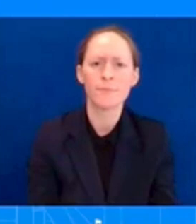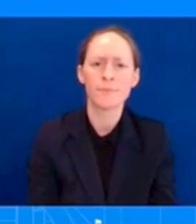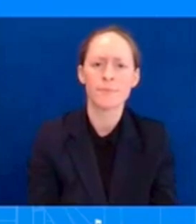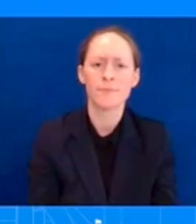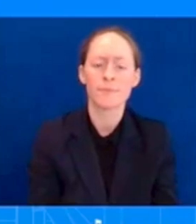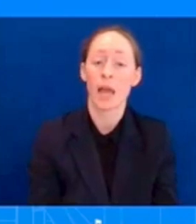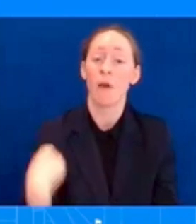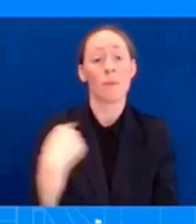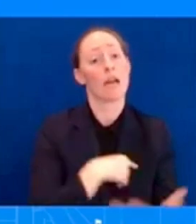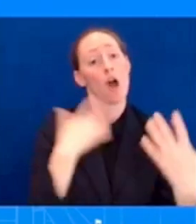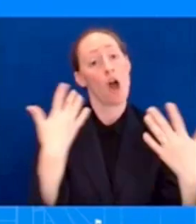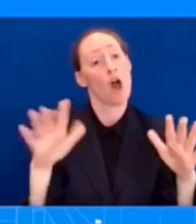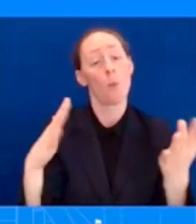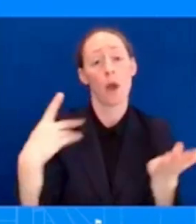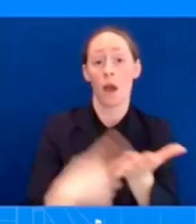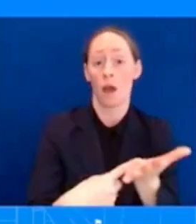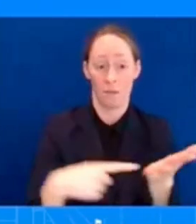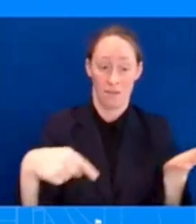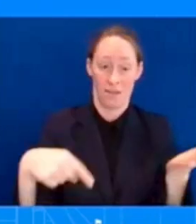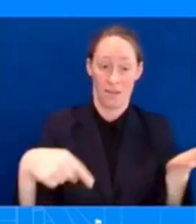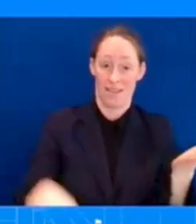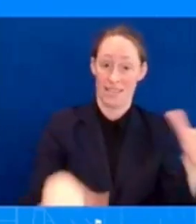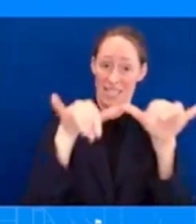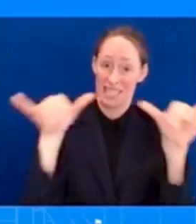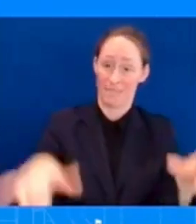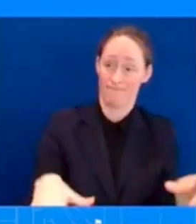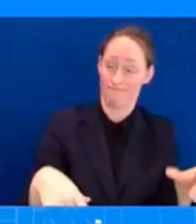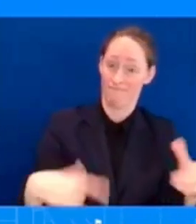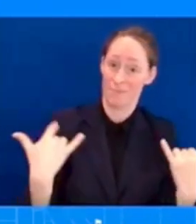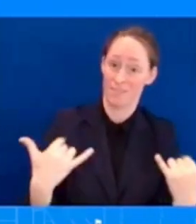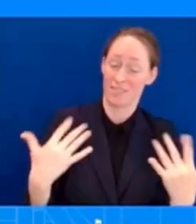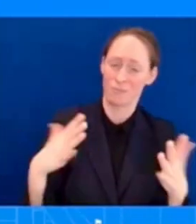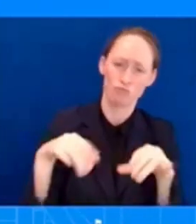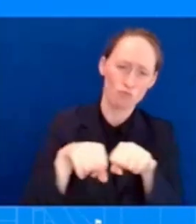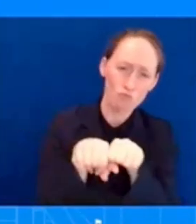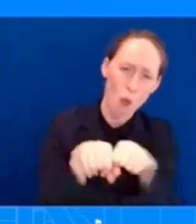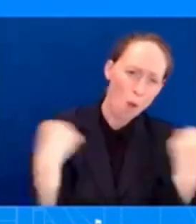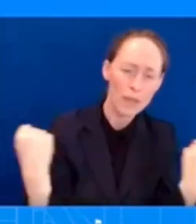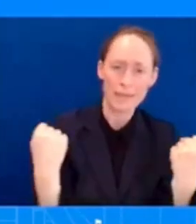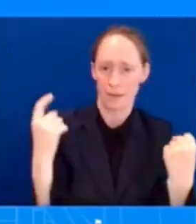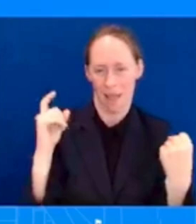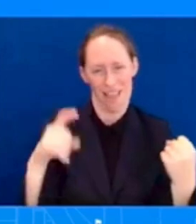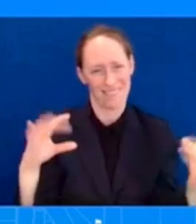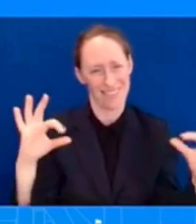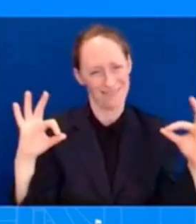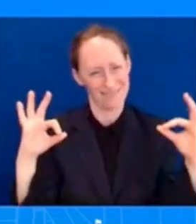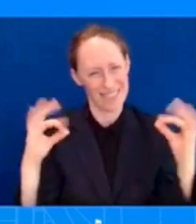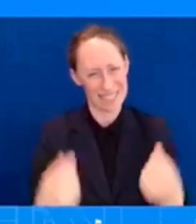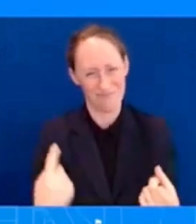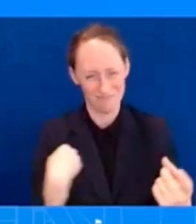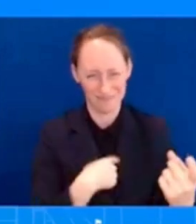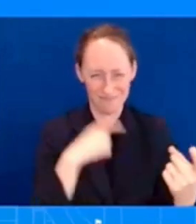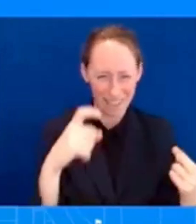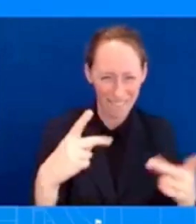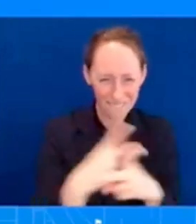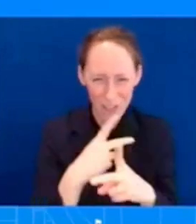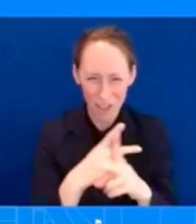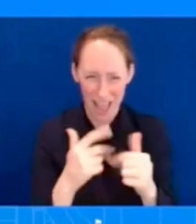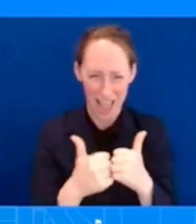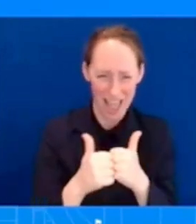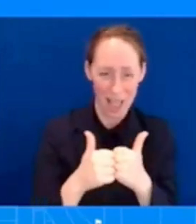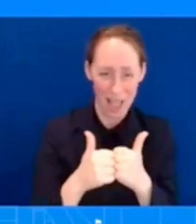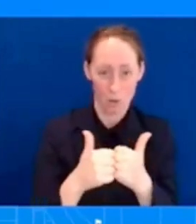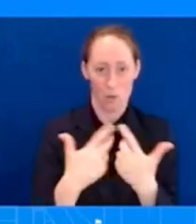that we have been committed to and that is a path that we certainly have gone down. As it relates to the ice detention, the private detention,